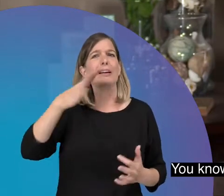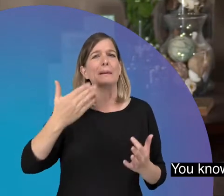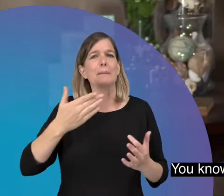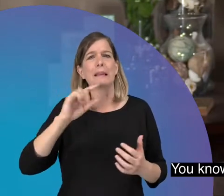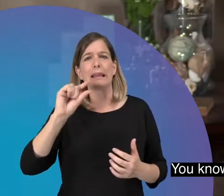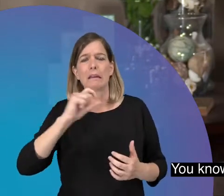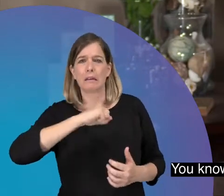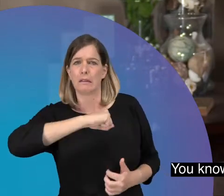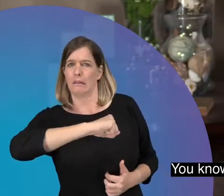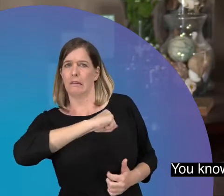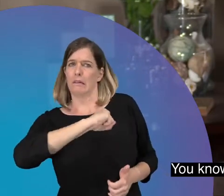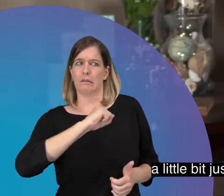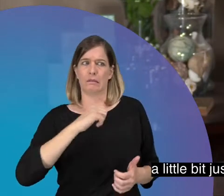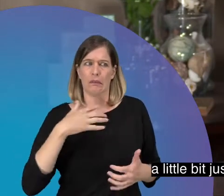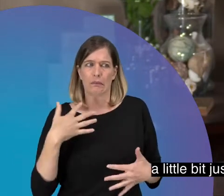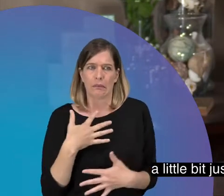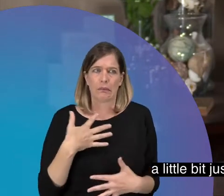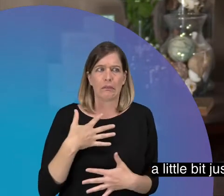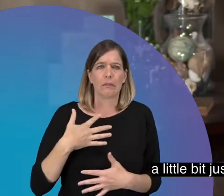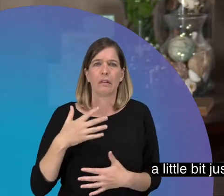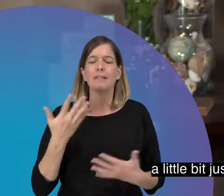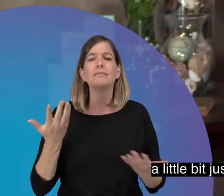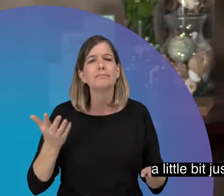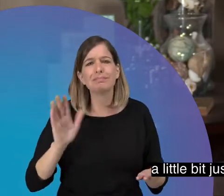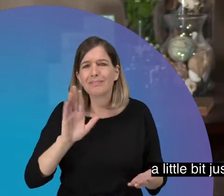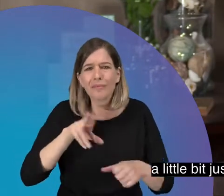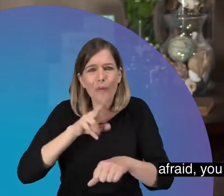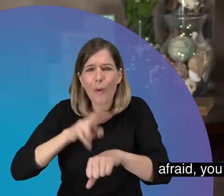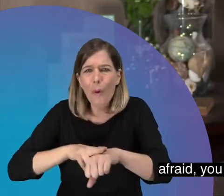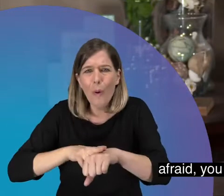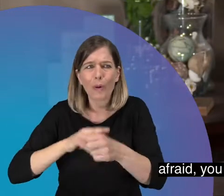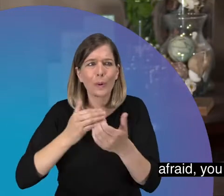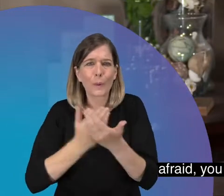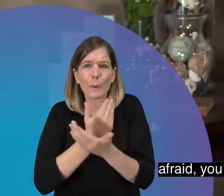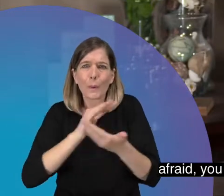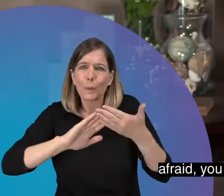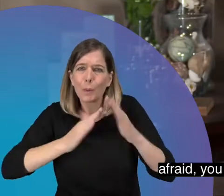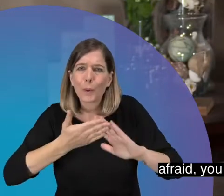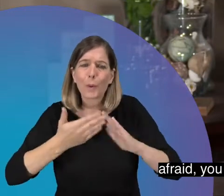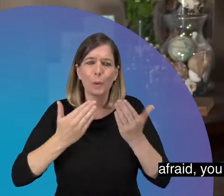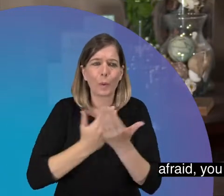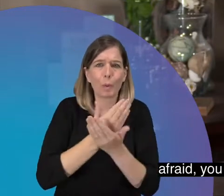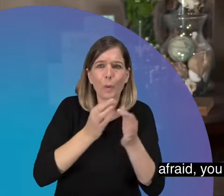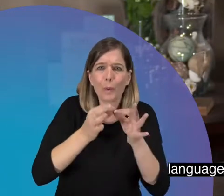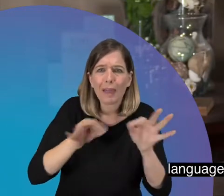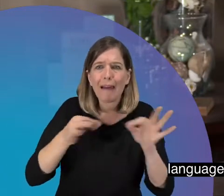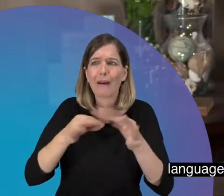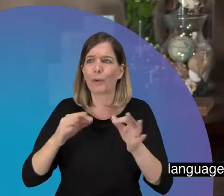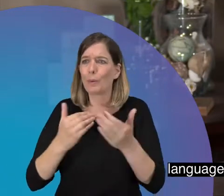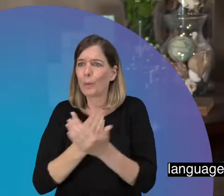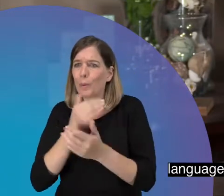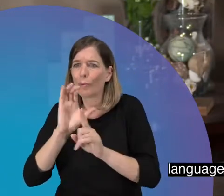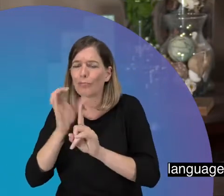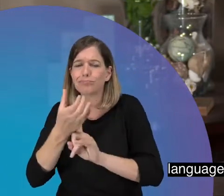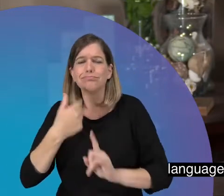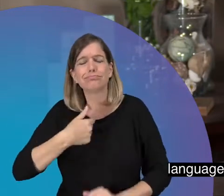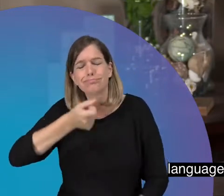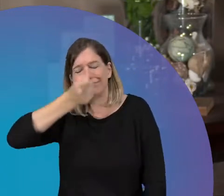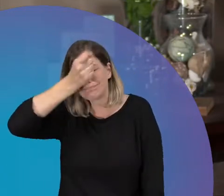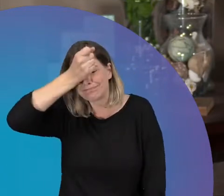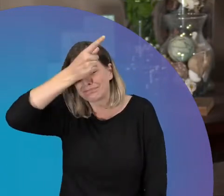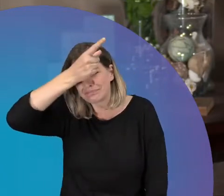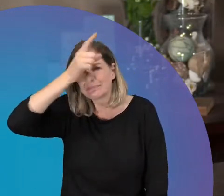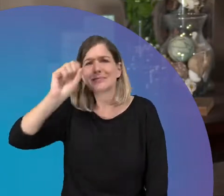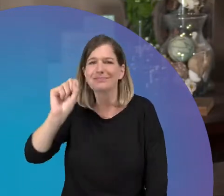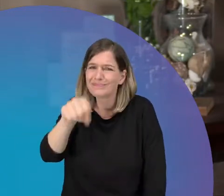You know, most parents probably hesitate a little bit just because, you know, they're probably afraid, you know, it's a new community, a new language, a new culture. I get it,